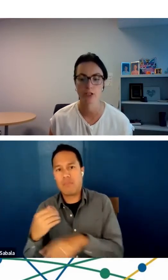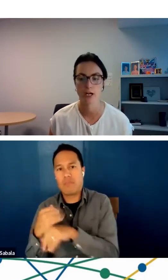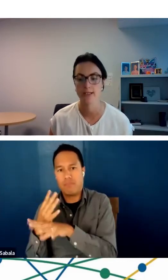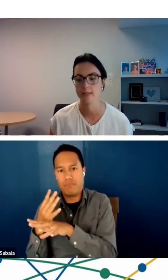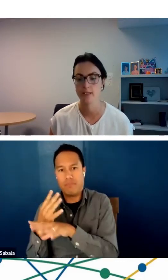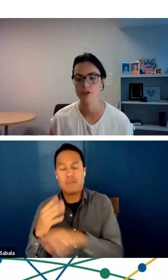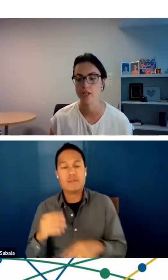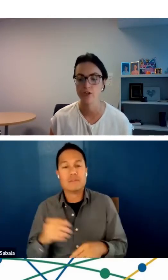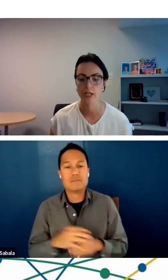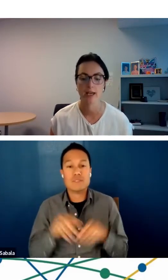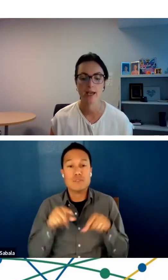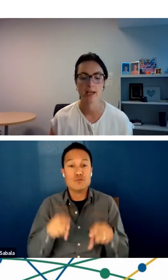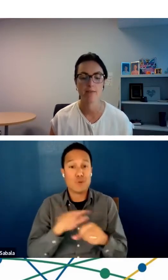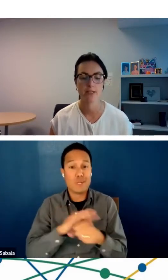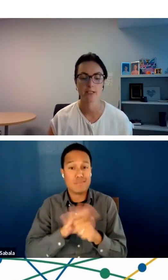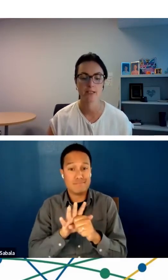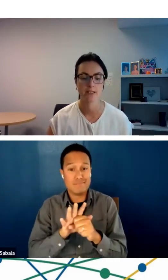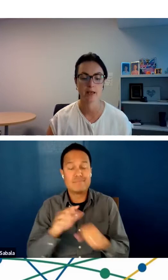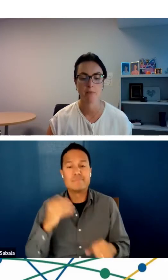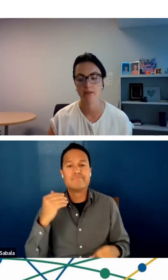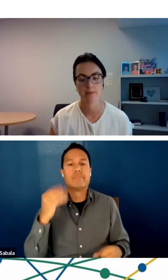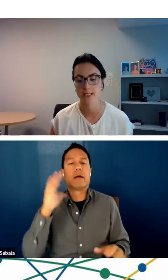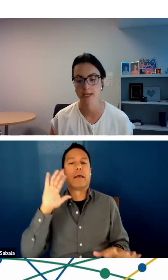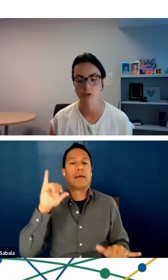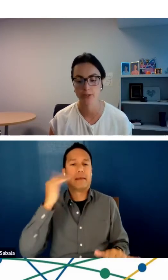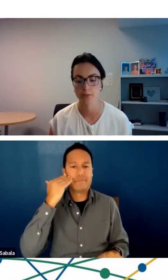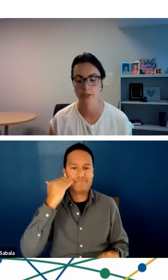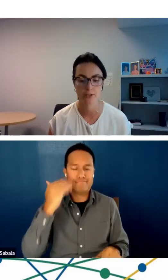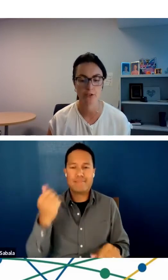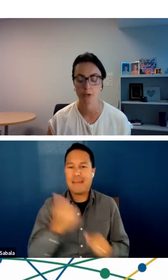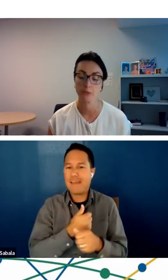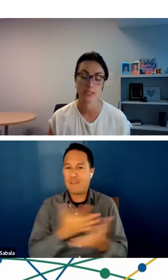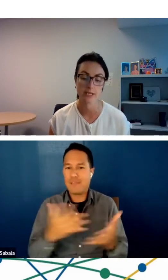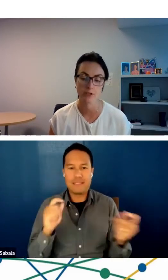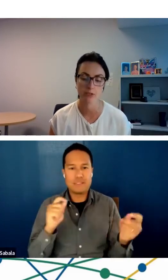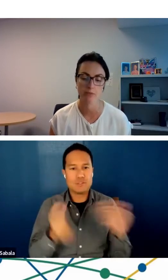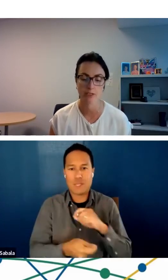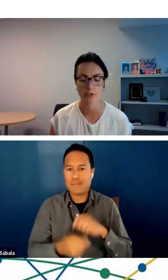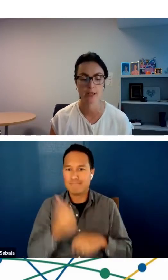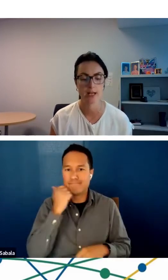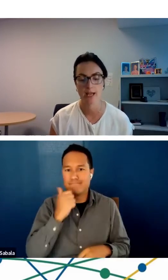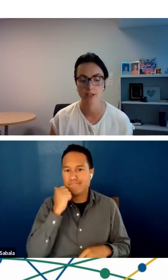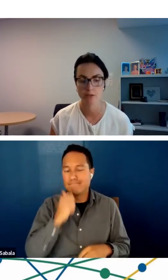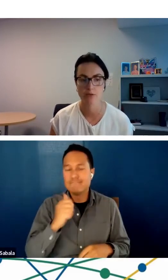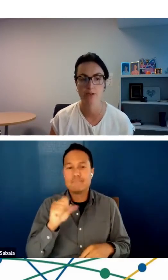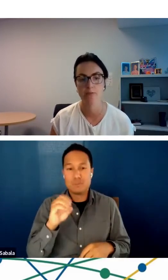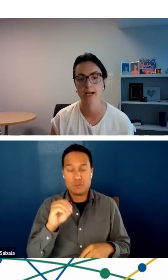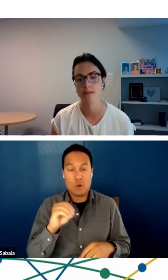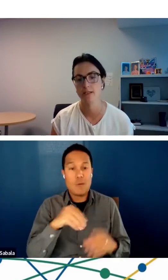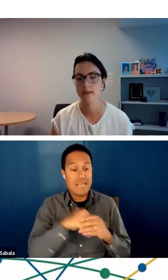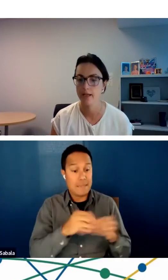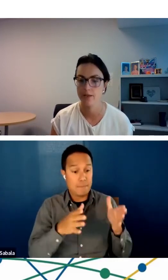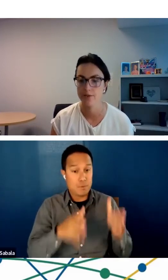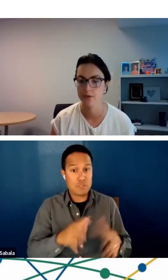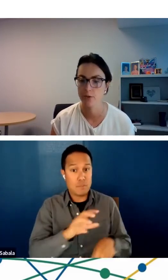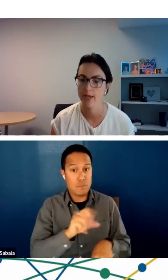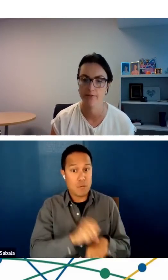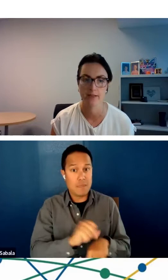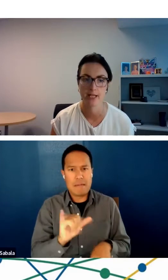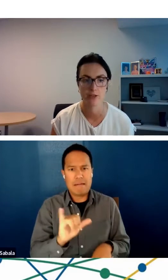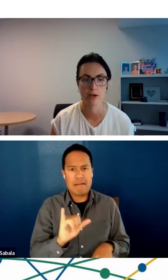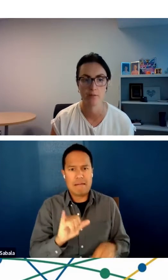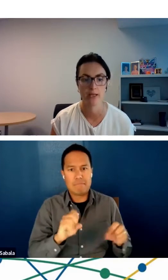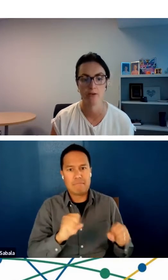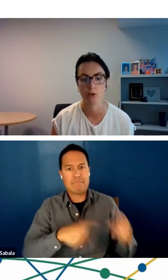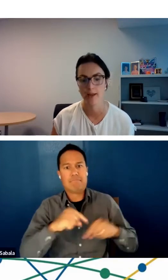us that things are constantly changing and visits that may have been scheduled in person or rescheduled in person had to revert back to telehealth. So